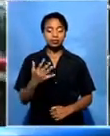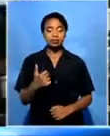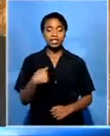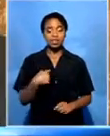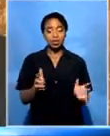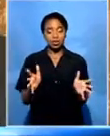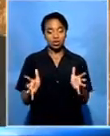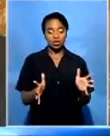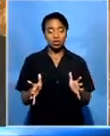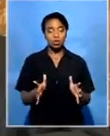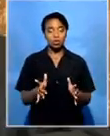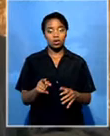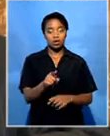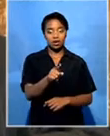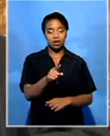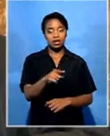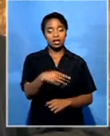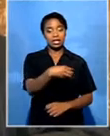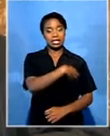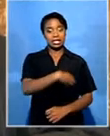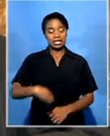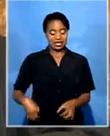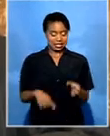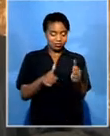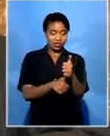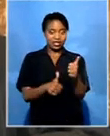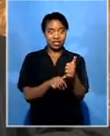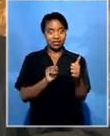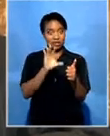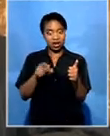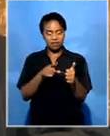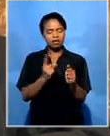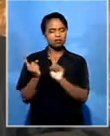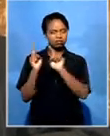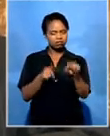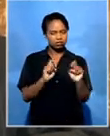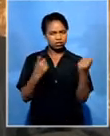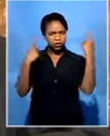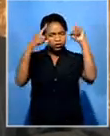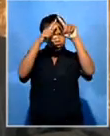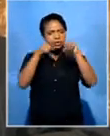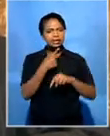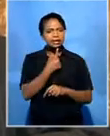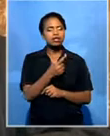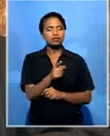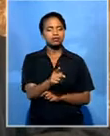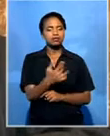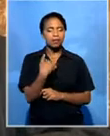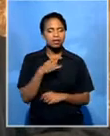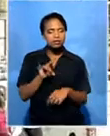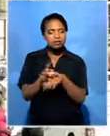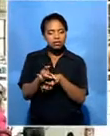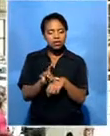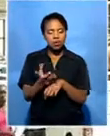Lesotho, Deputy President Cyril Ramaphosa, has welcomed the recent deployment of the Sadiq Electoral Advisory Council to